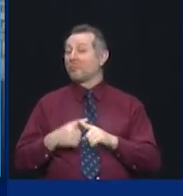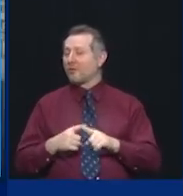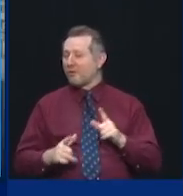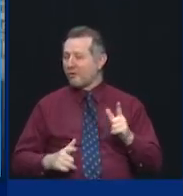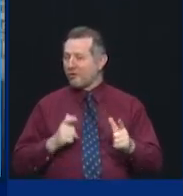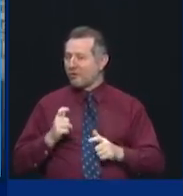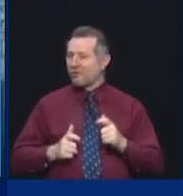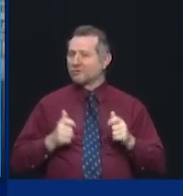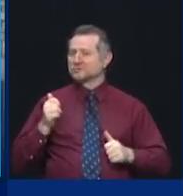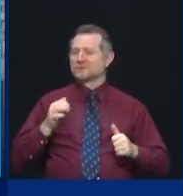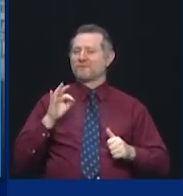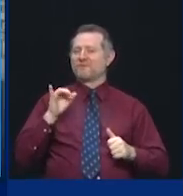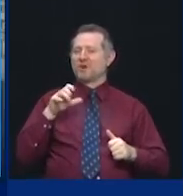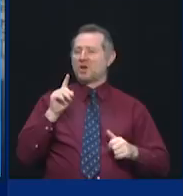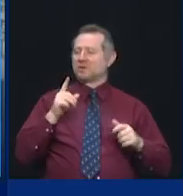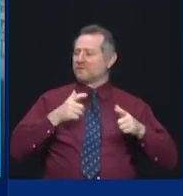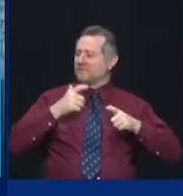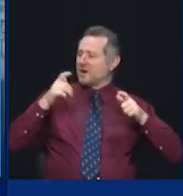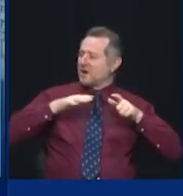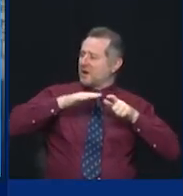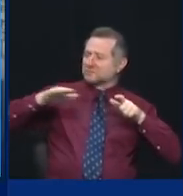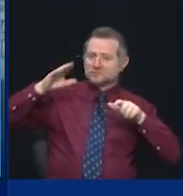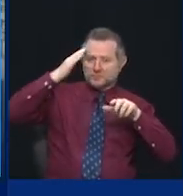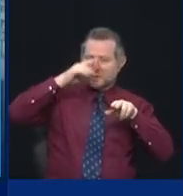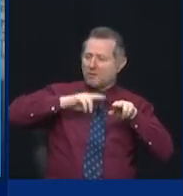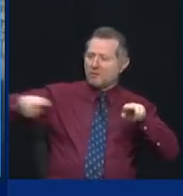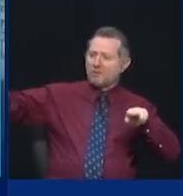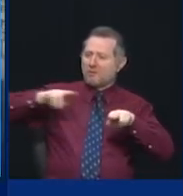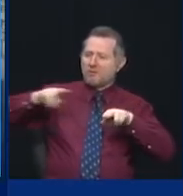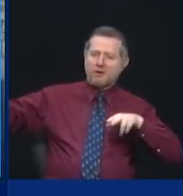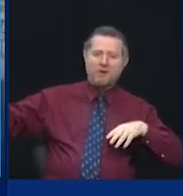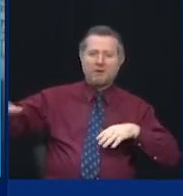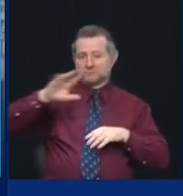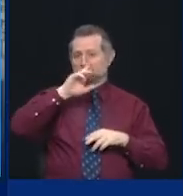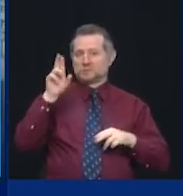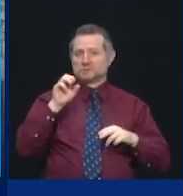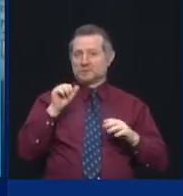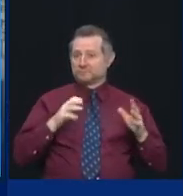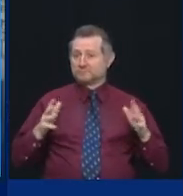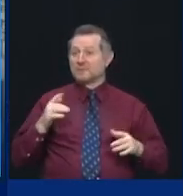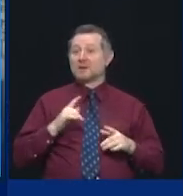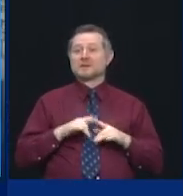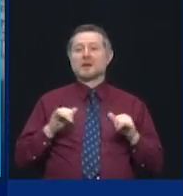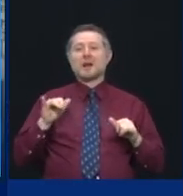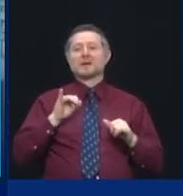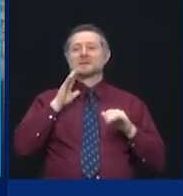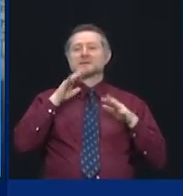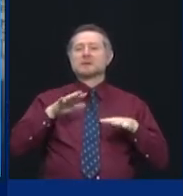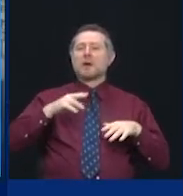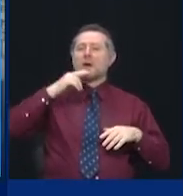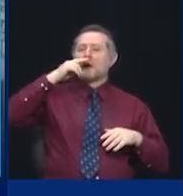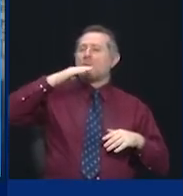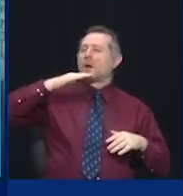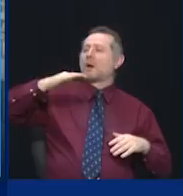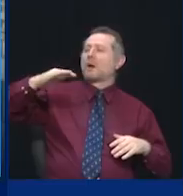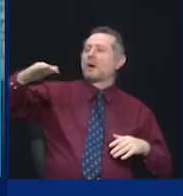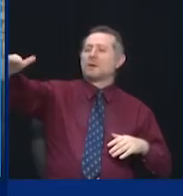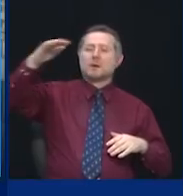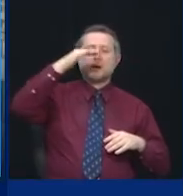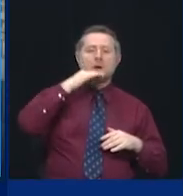America. It was a sea of cots and cubicles, 2,500